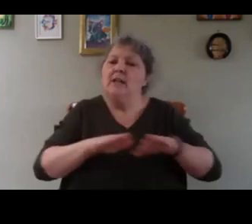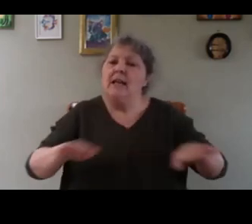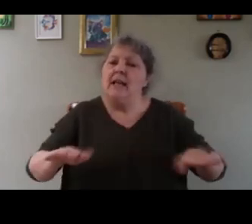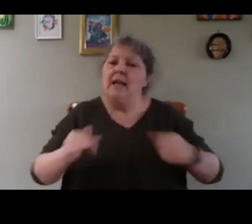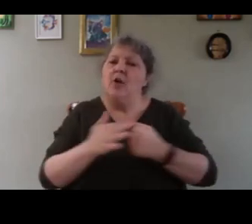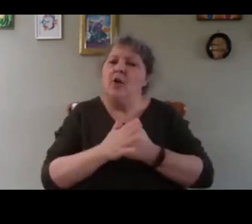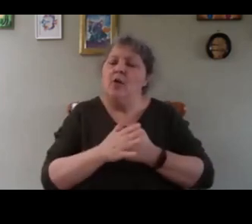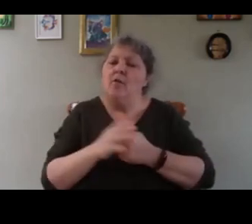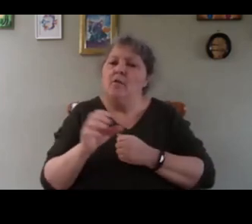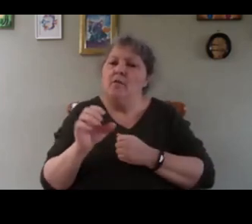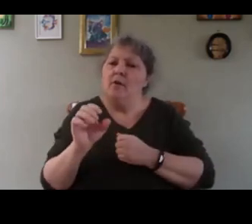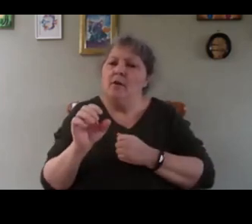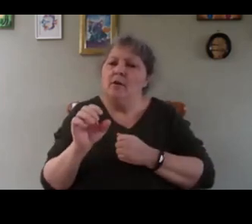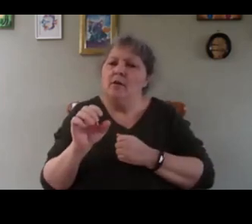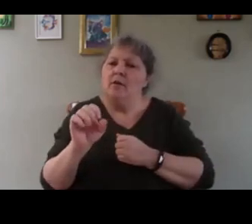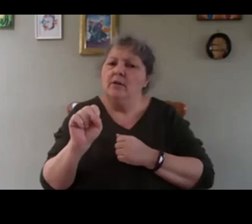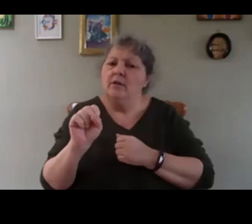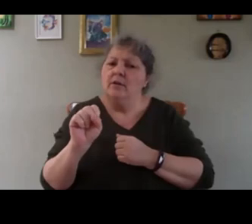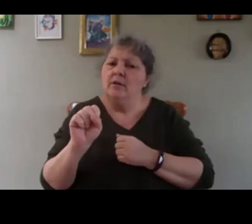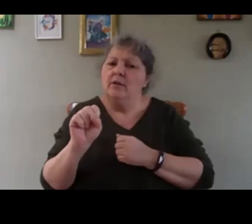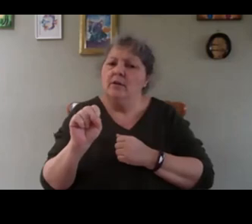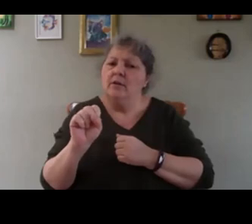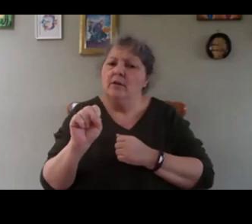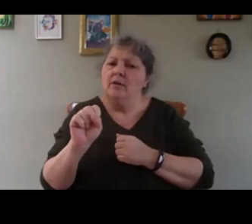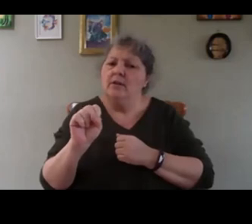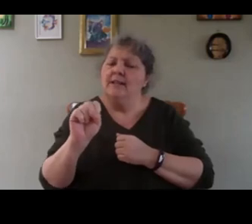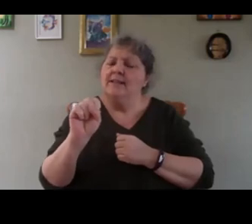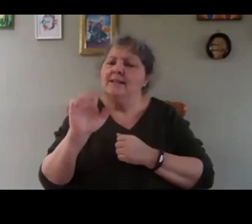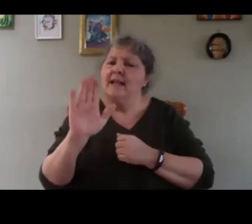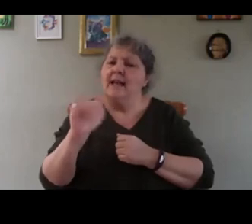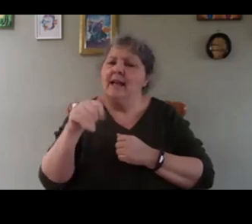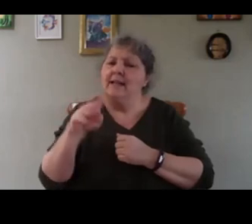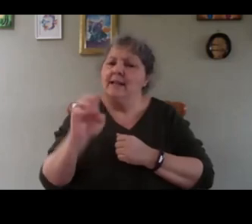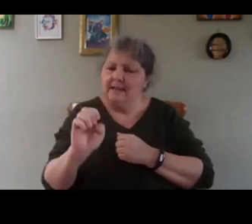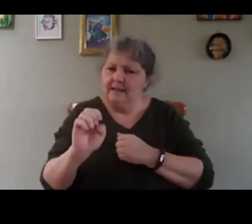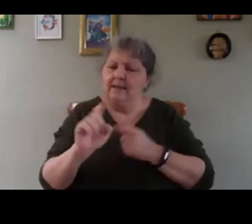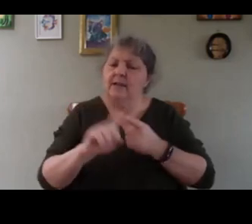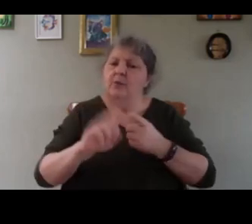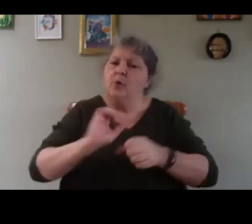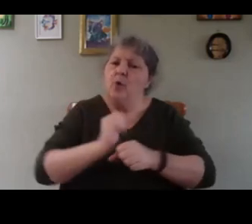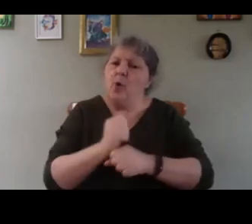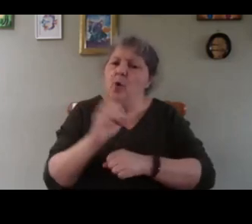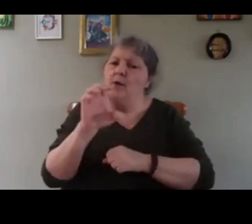and it will hold as well in place the cable. Okay?